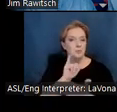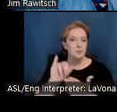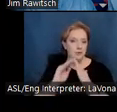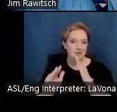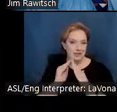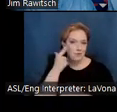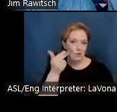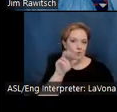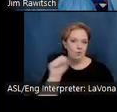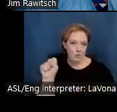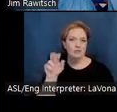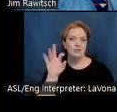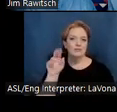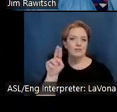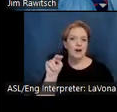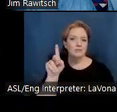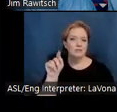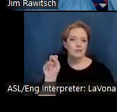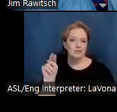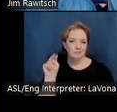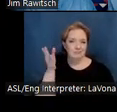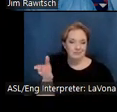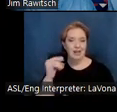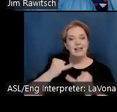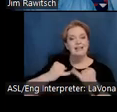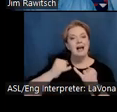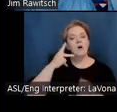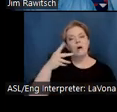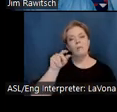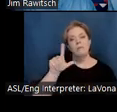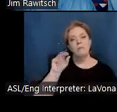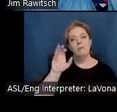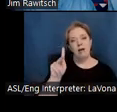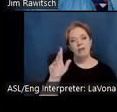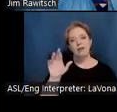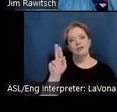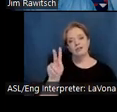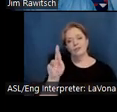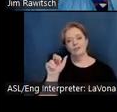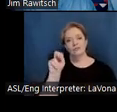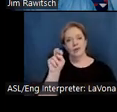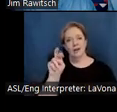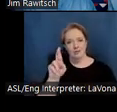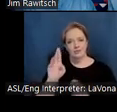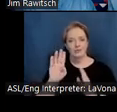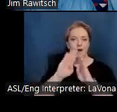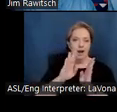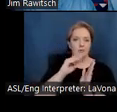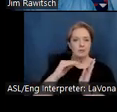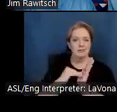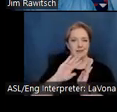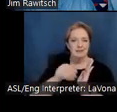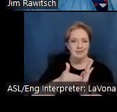And finally, we'll end our road trip at the Pollock Krasner House and Study Center, in East Hampton on Long Island.